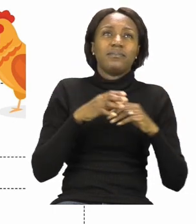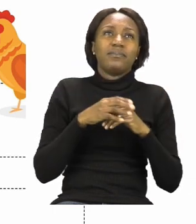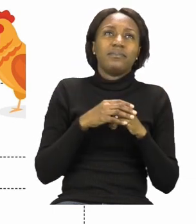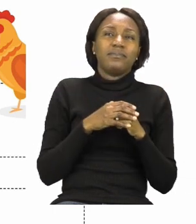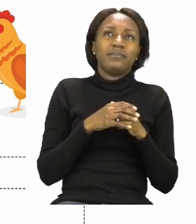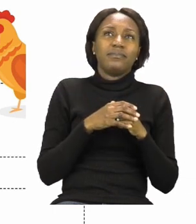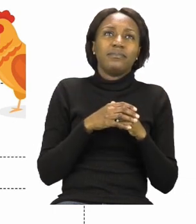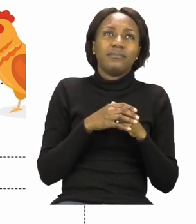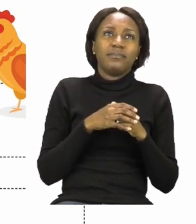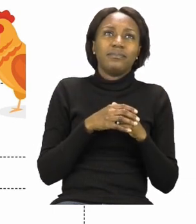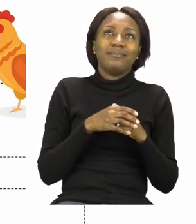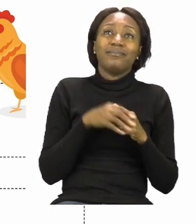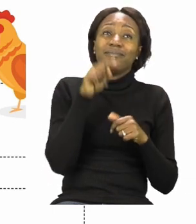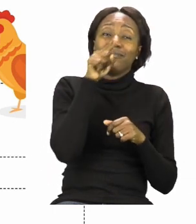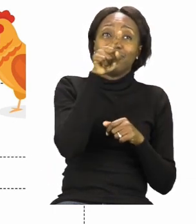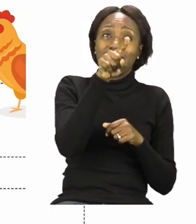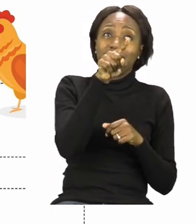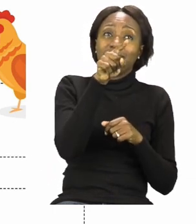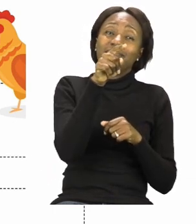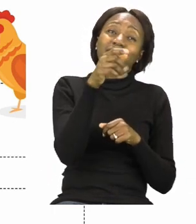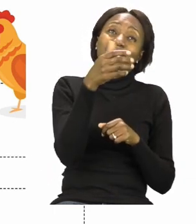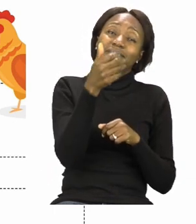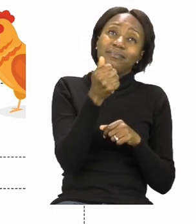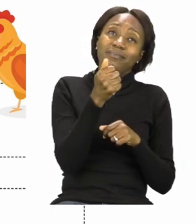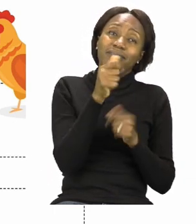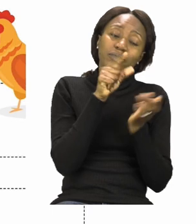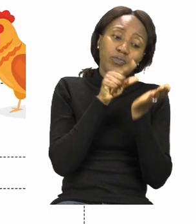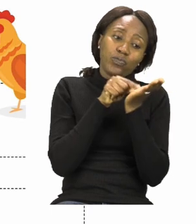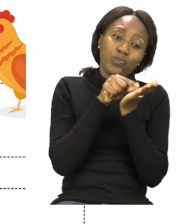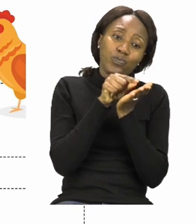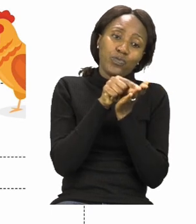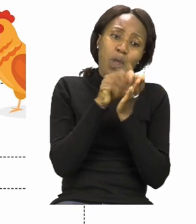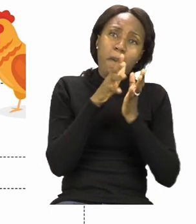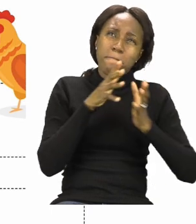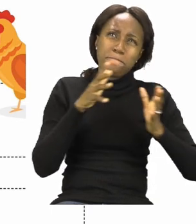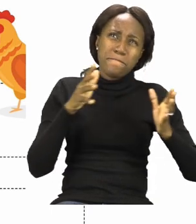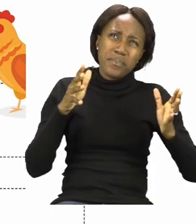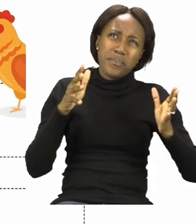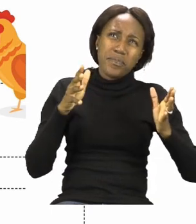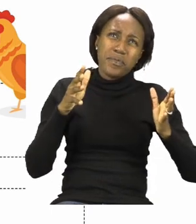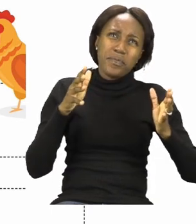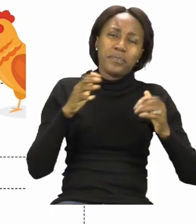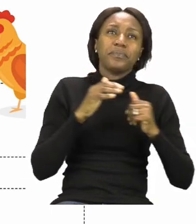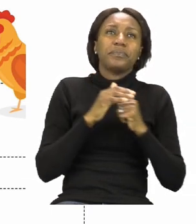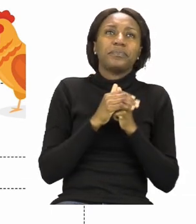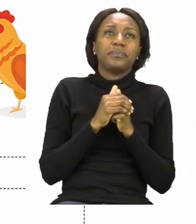She has a turkey.